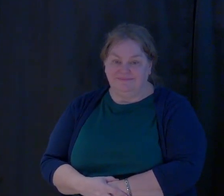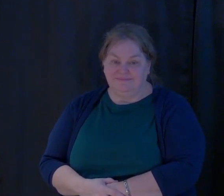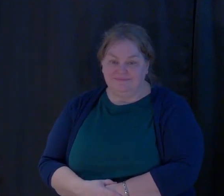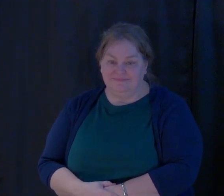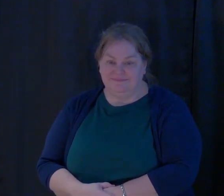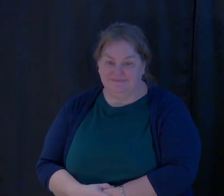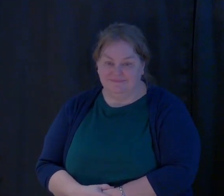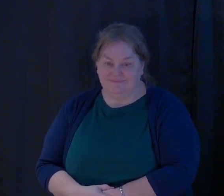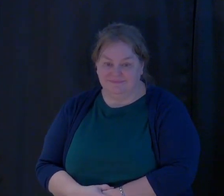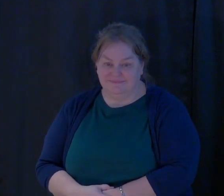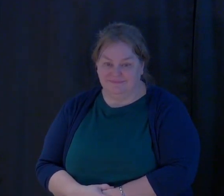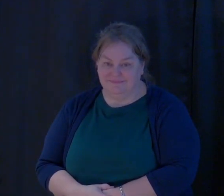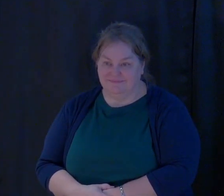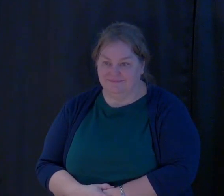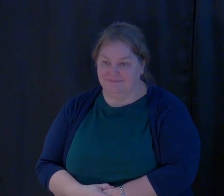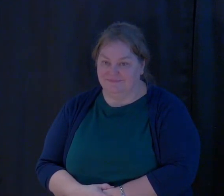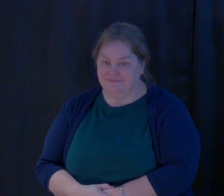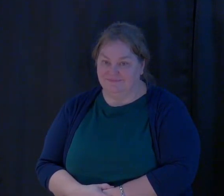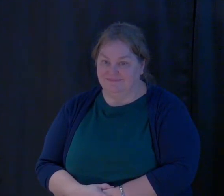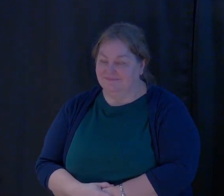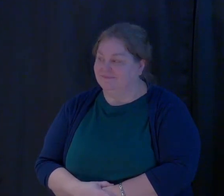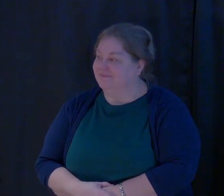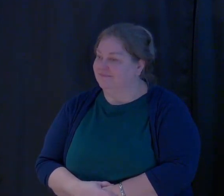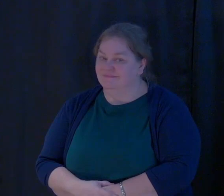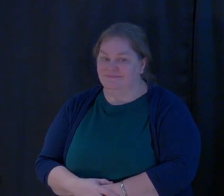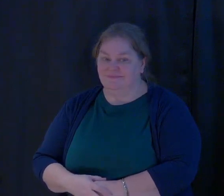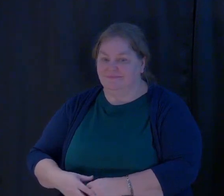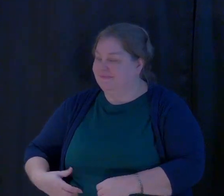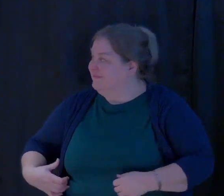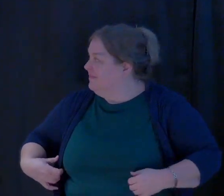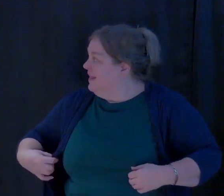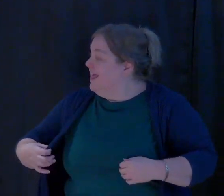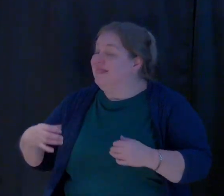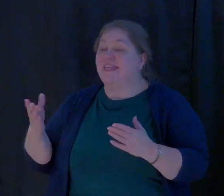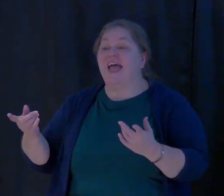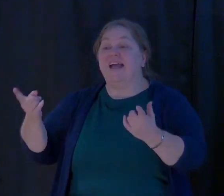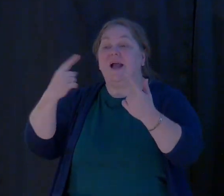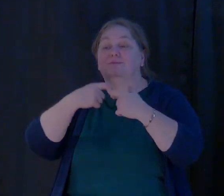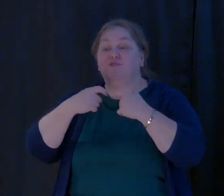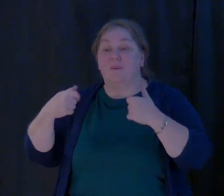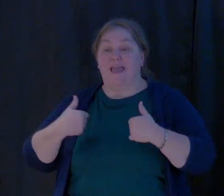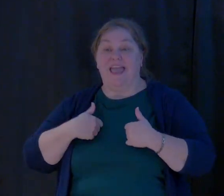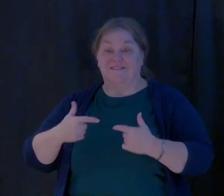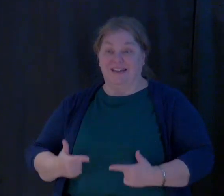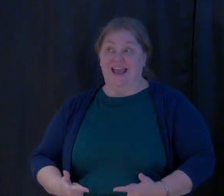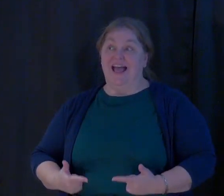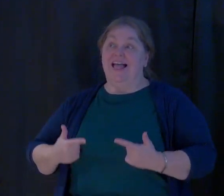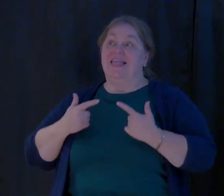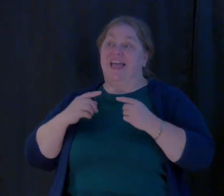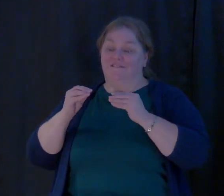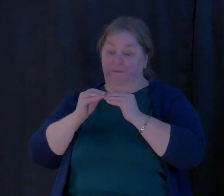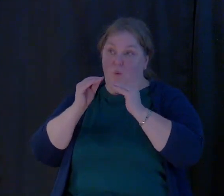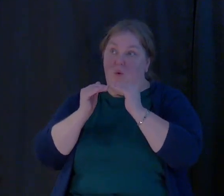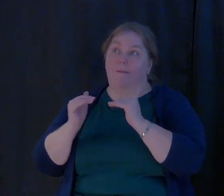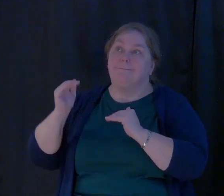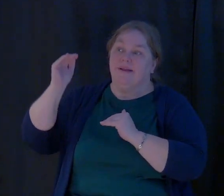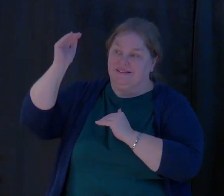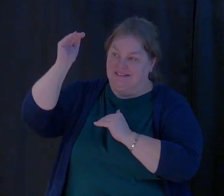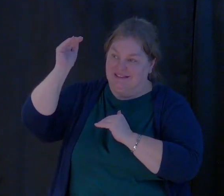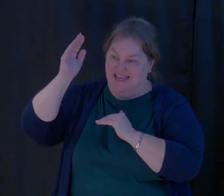That comes from fellowship. It becomes in having a life more abundantly than anything this world can give us,